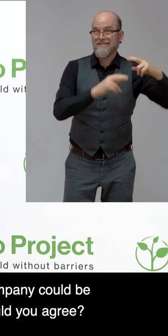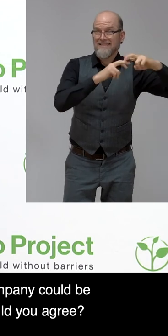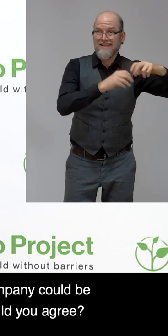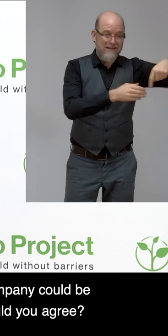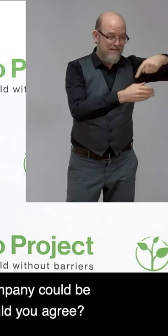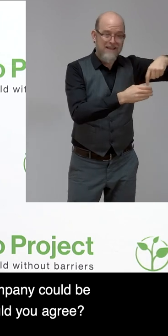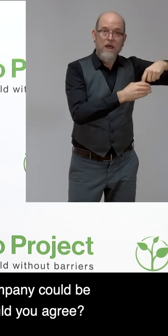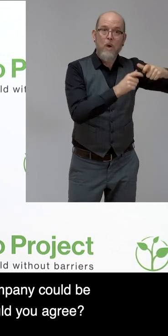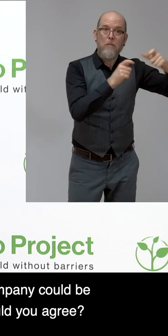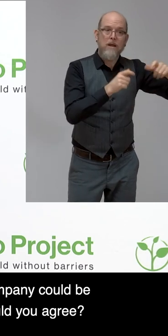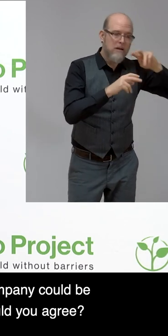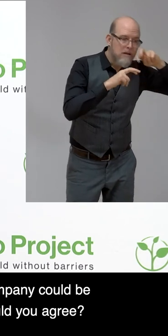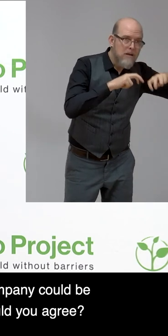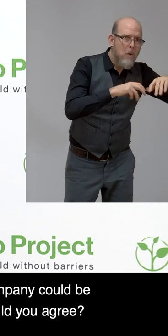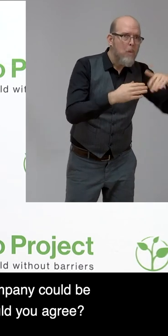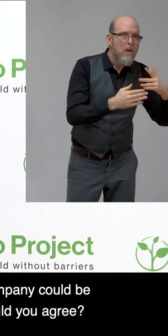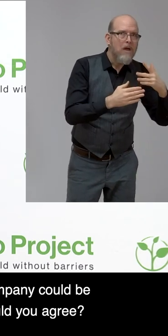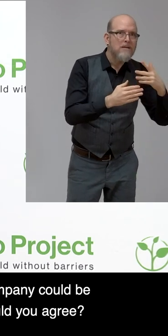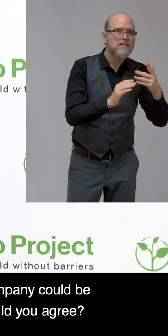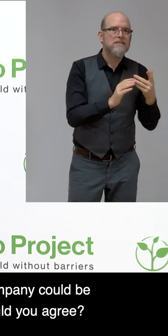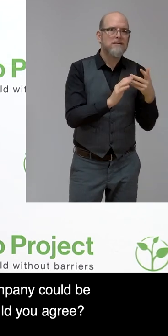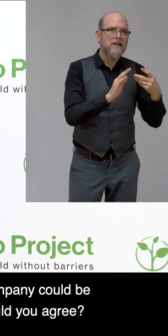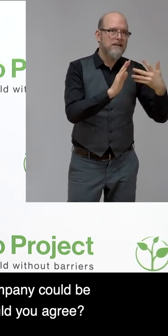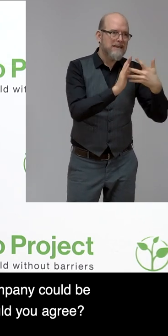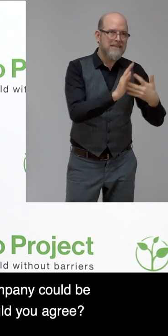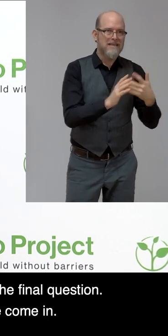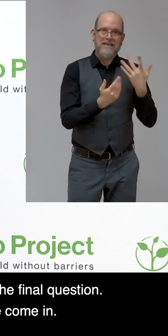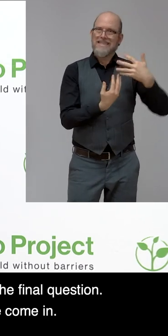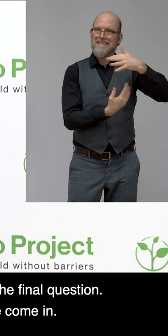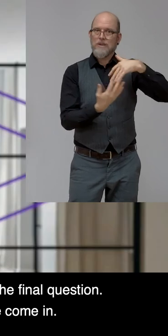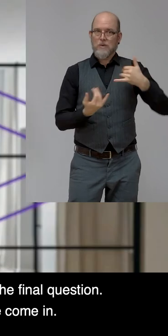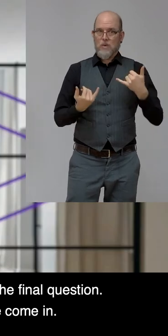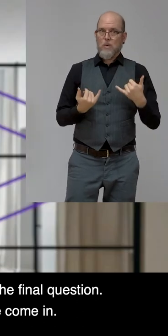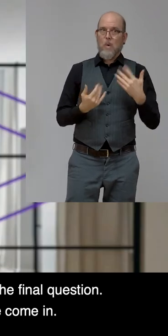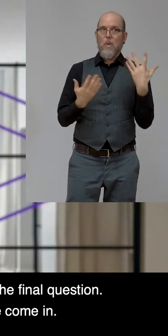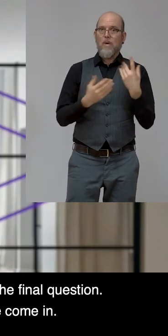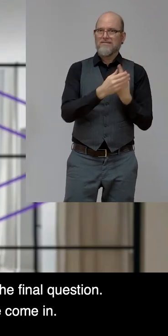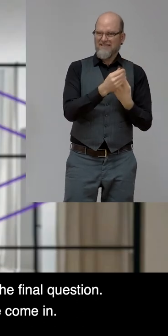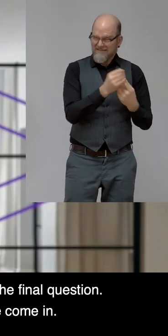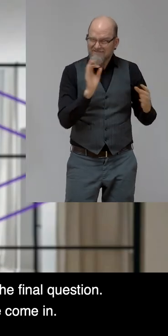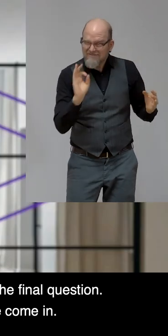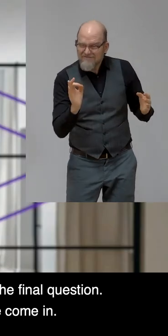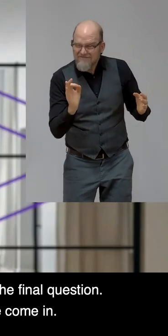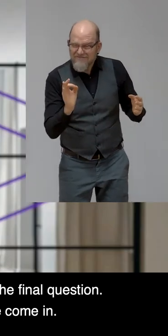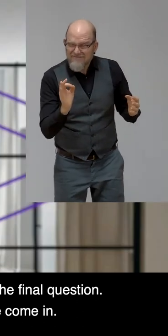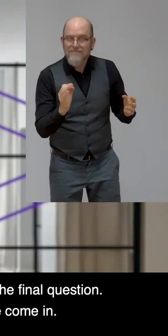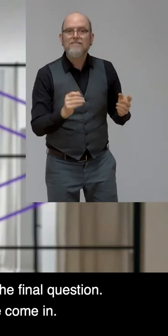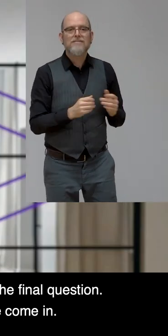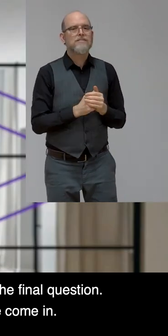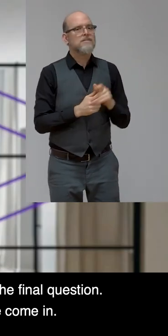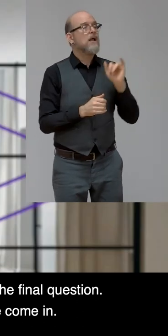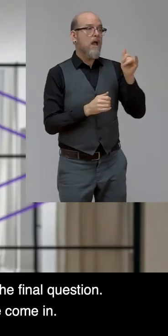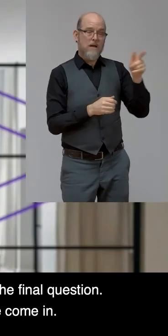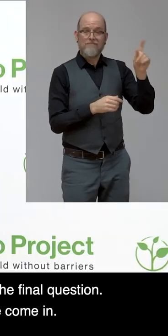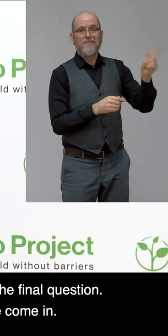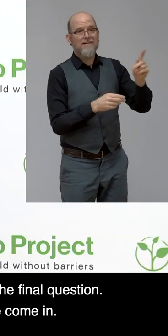kickoff point for going in the right way. Would you agree? Yes. Yes, absolutely. Yeah.